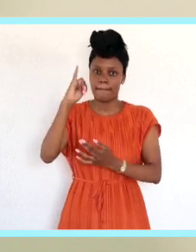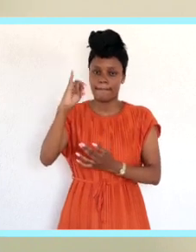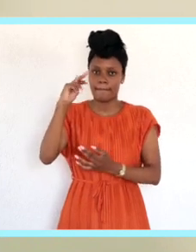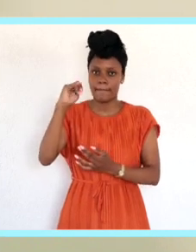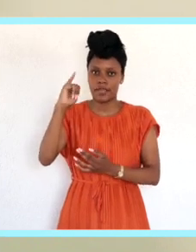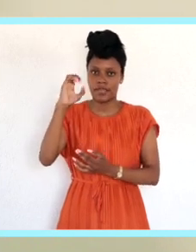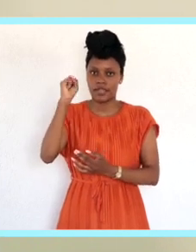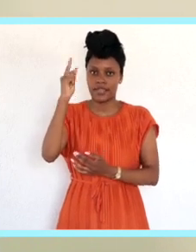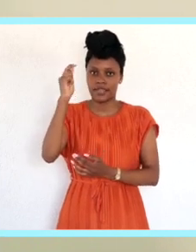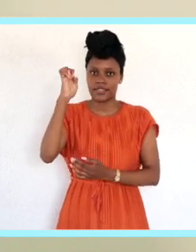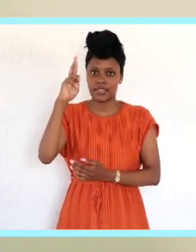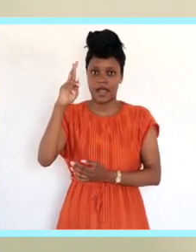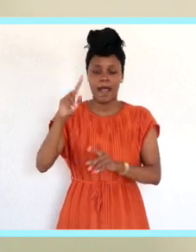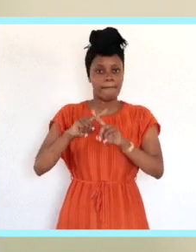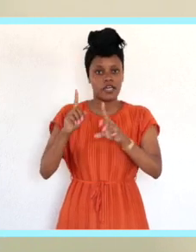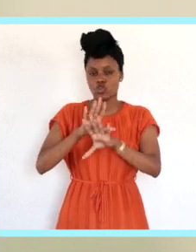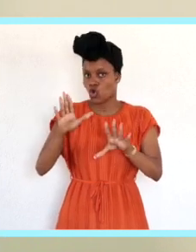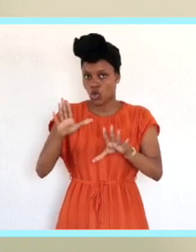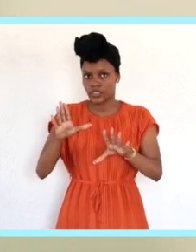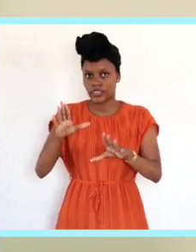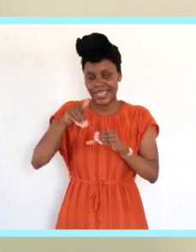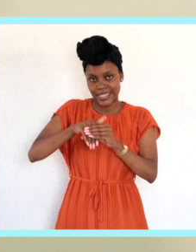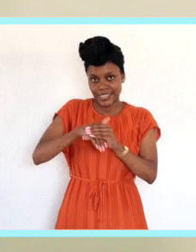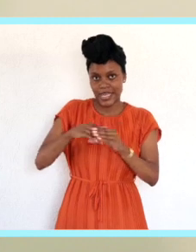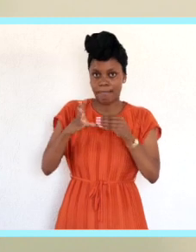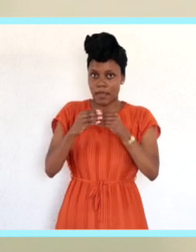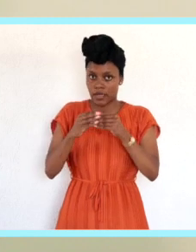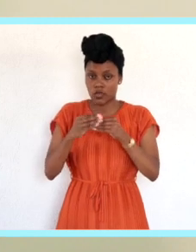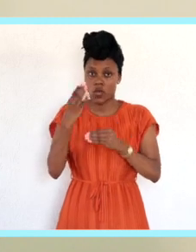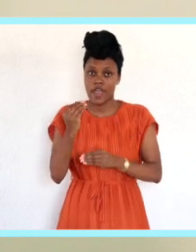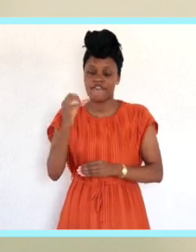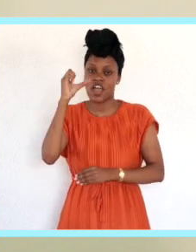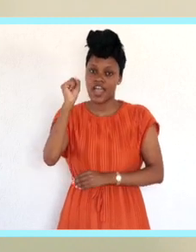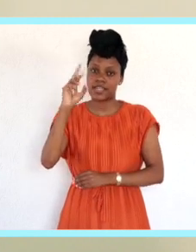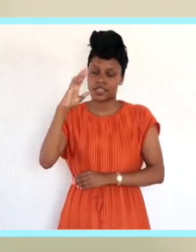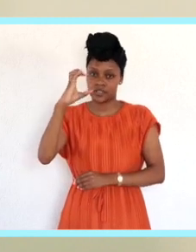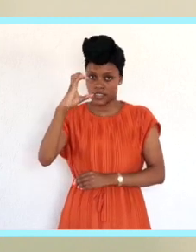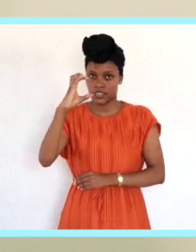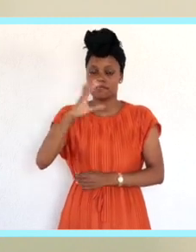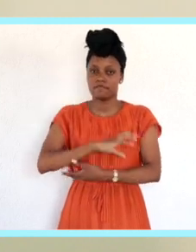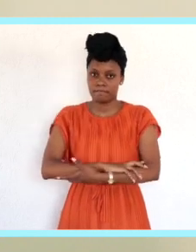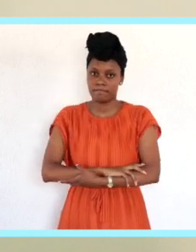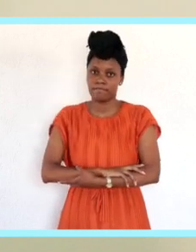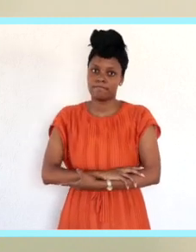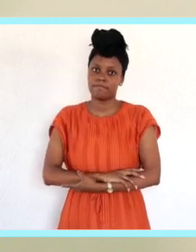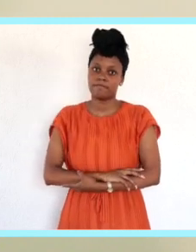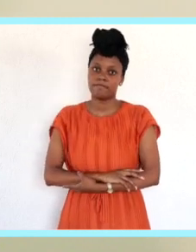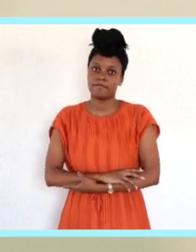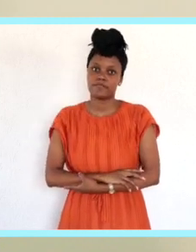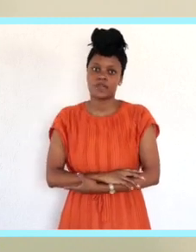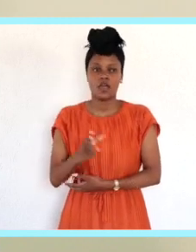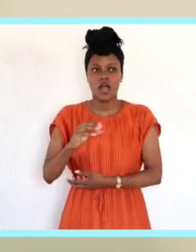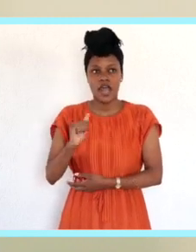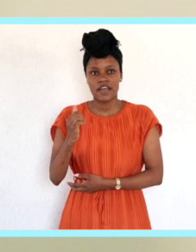appointed by the minister except the internal members. We also have the student representative council which is the SRC